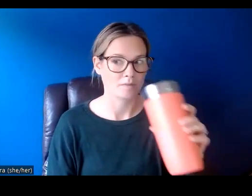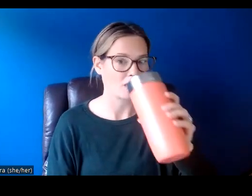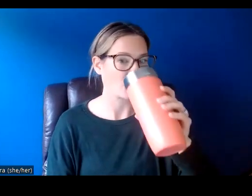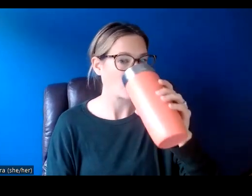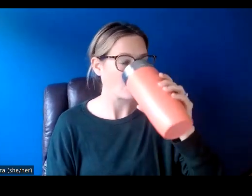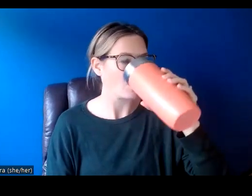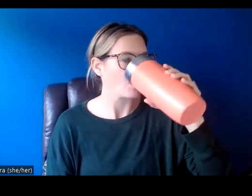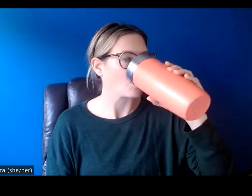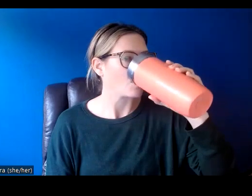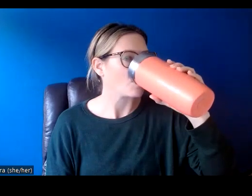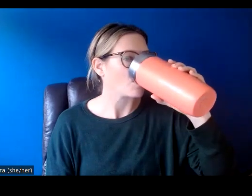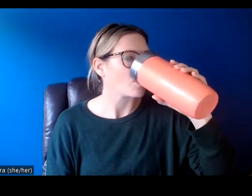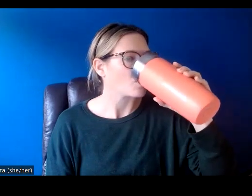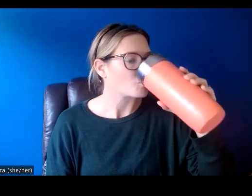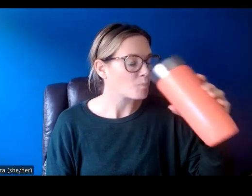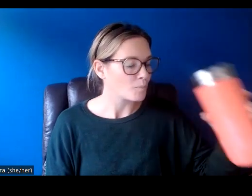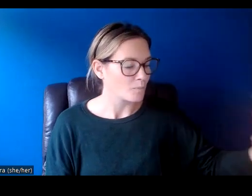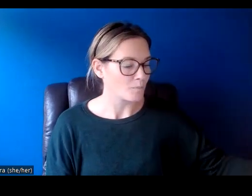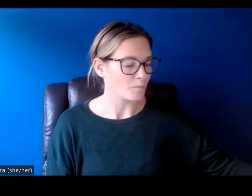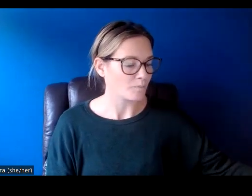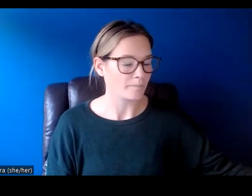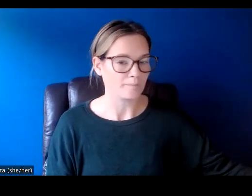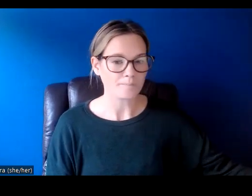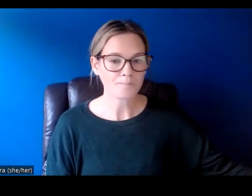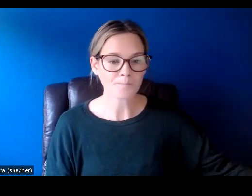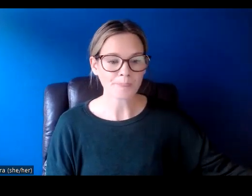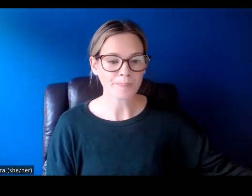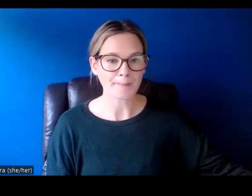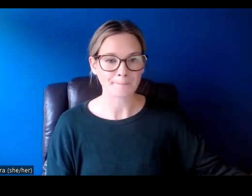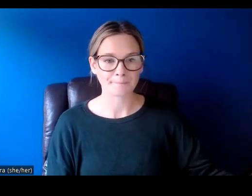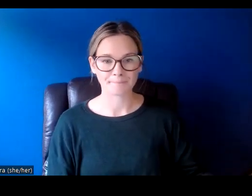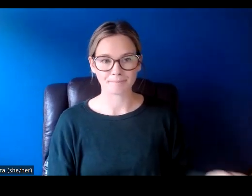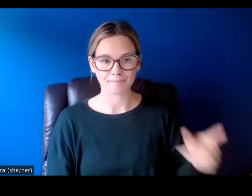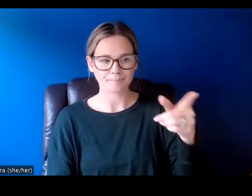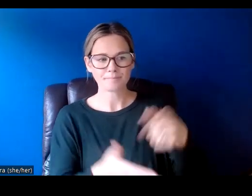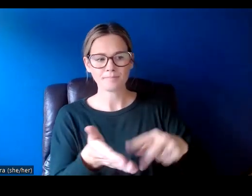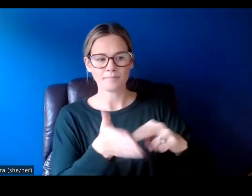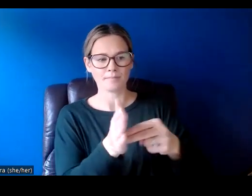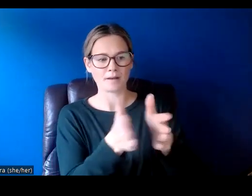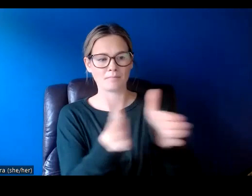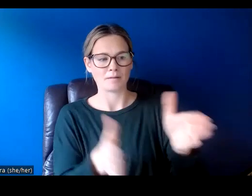So what is public art?